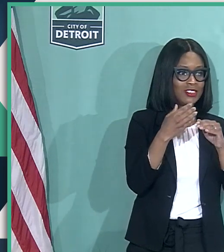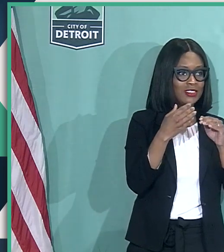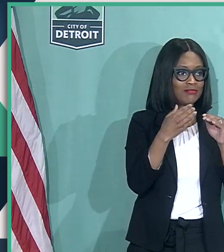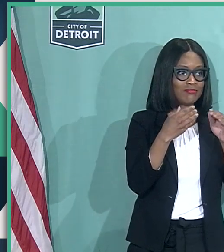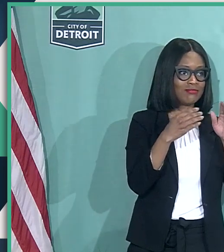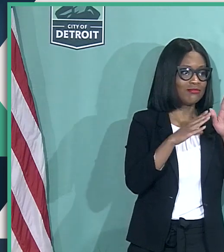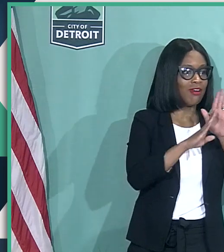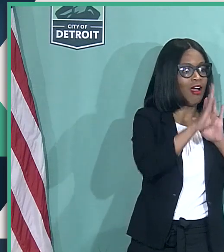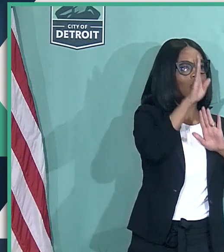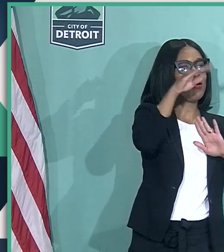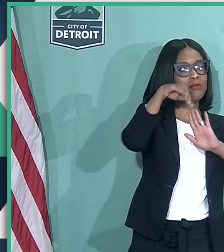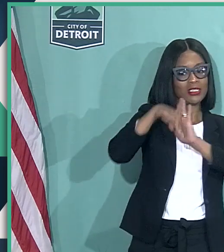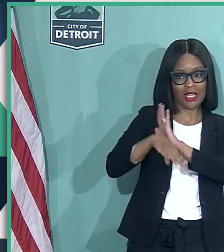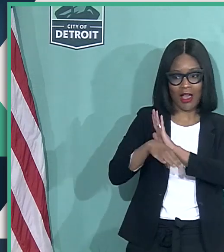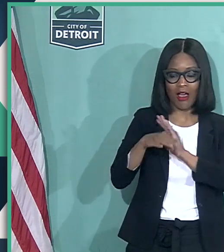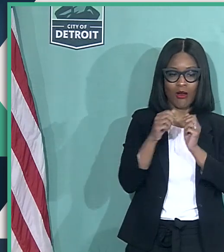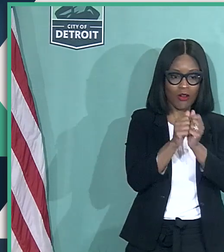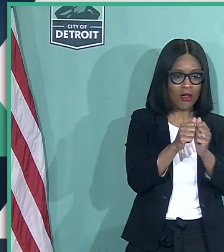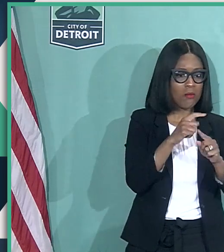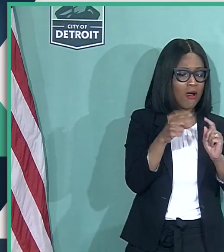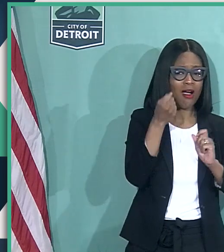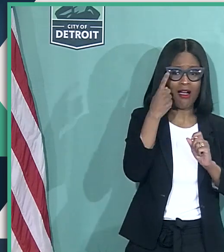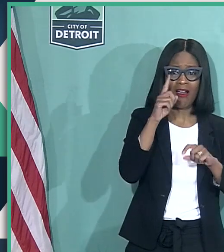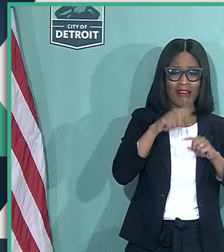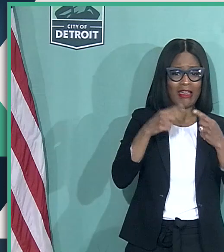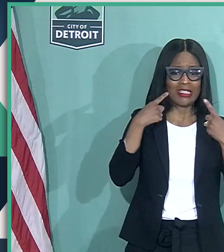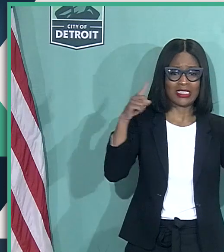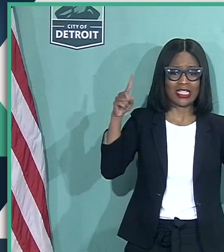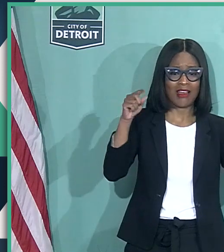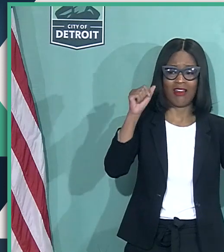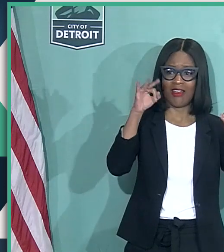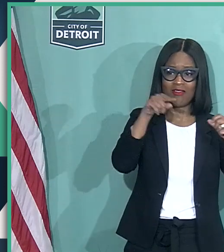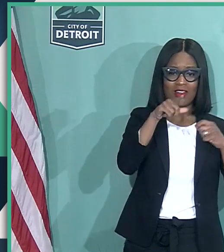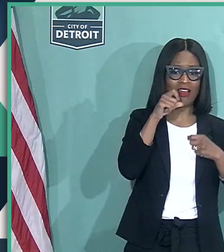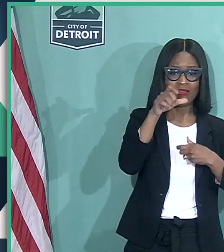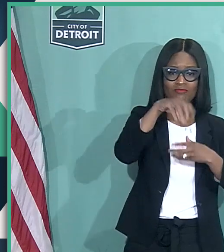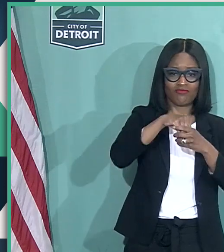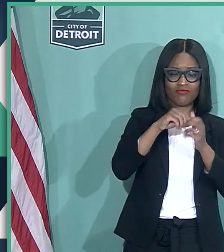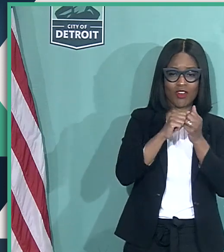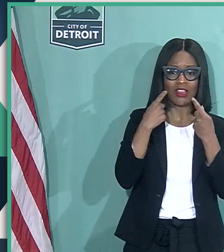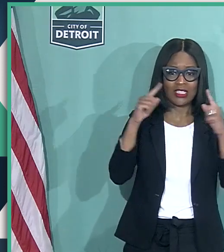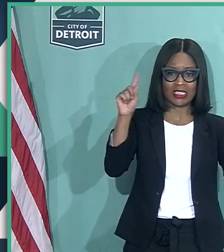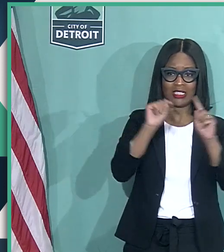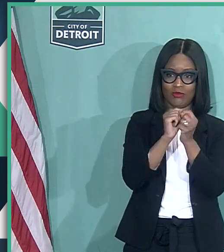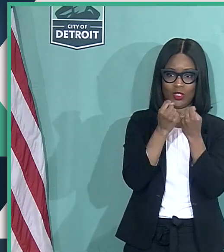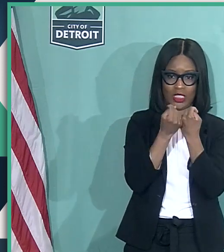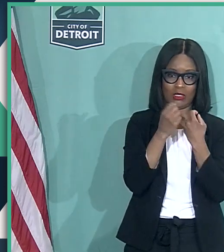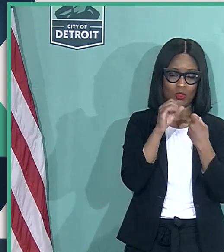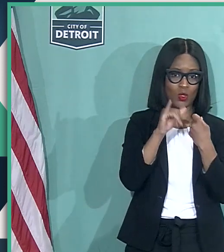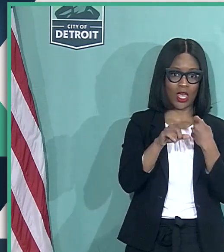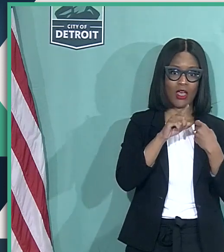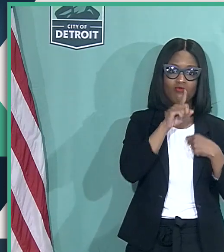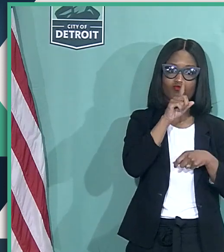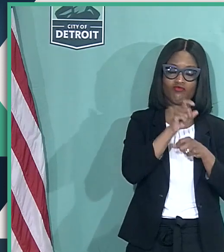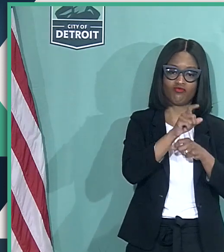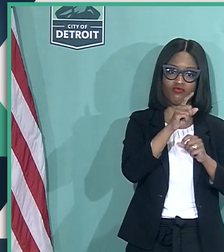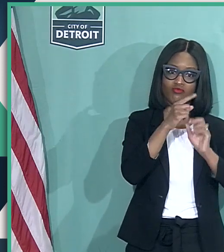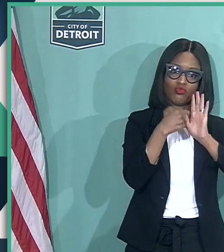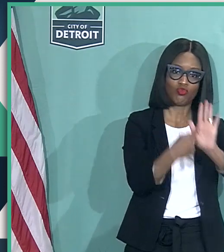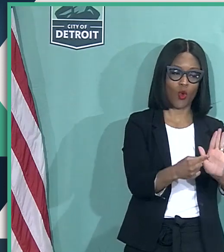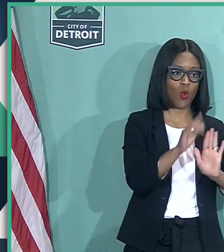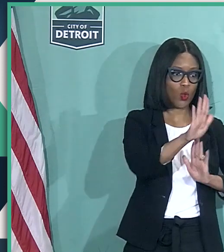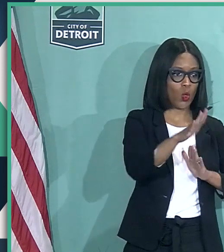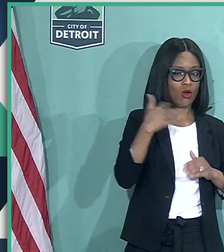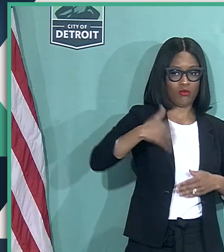through it, you can't be successful unless you're not part of a successful team. And that's really a direct reflection on your leadership.